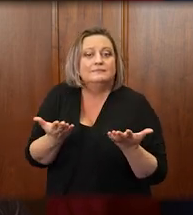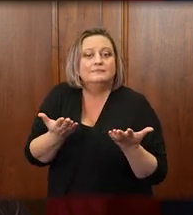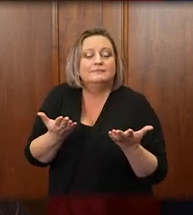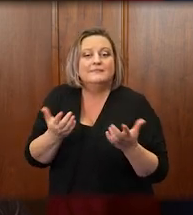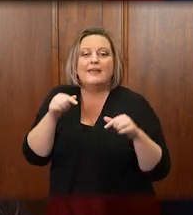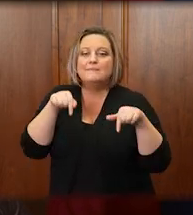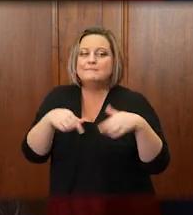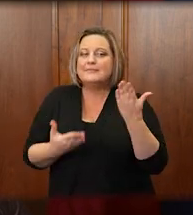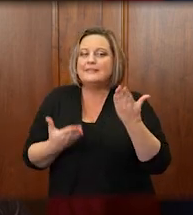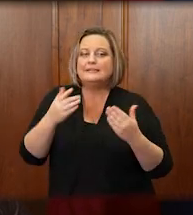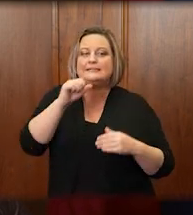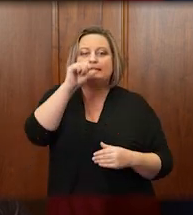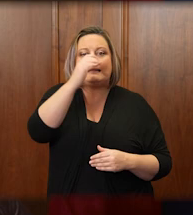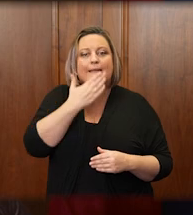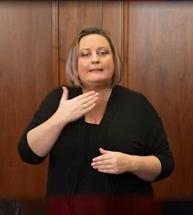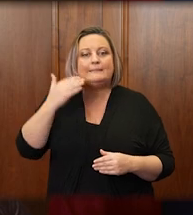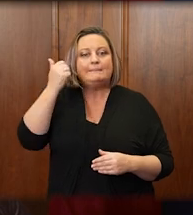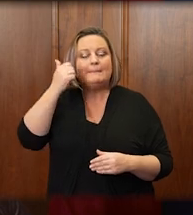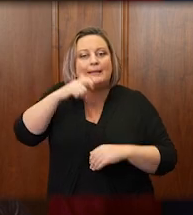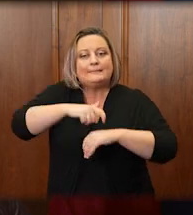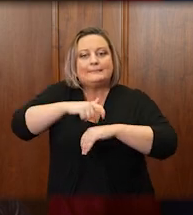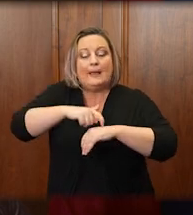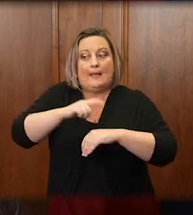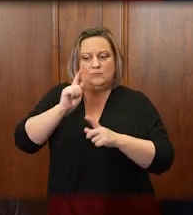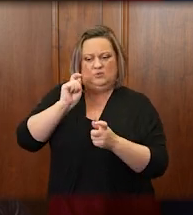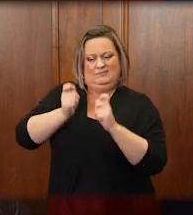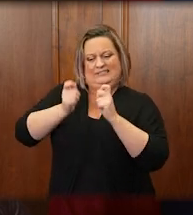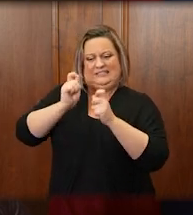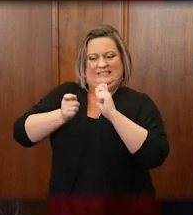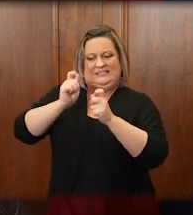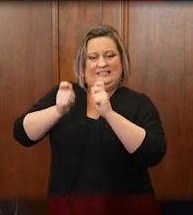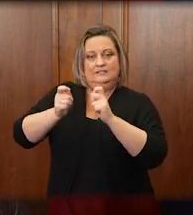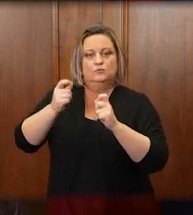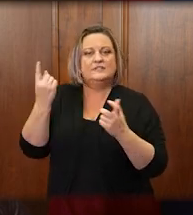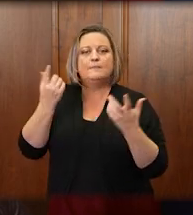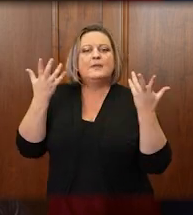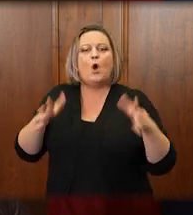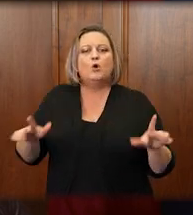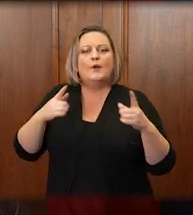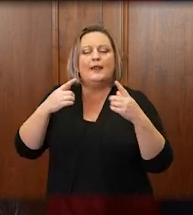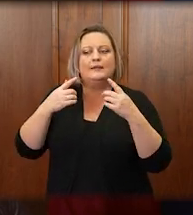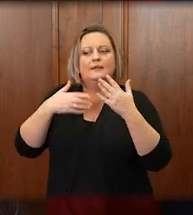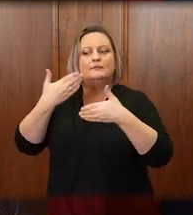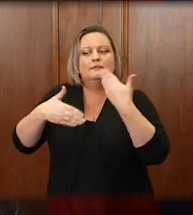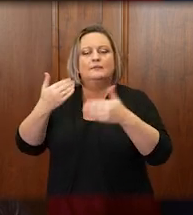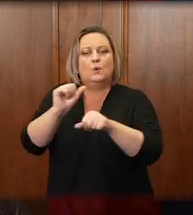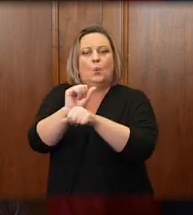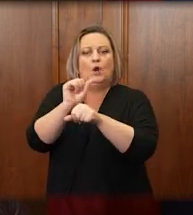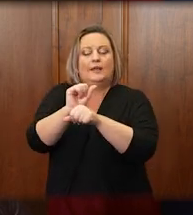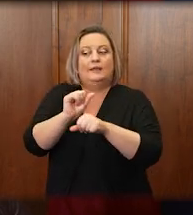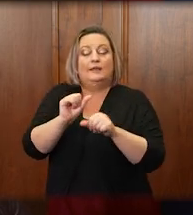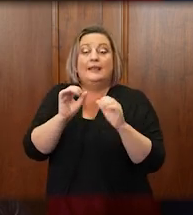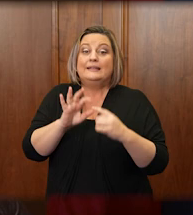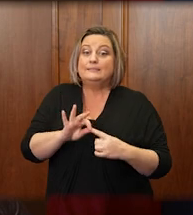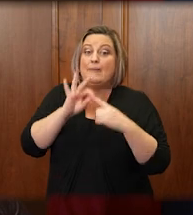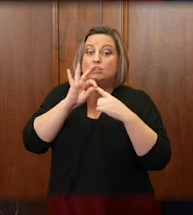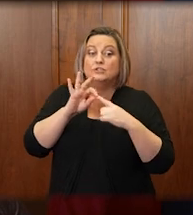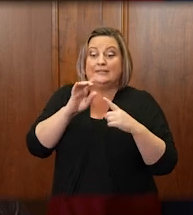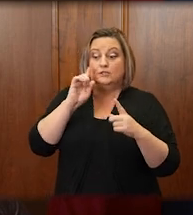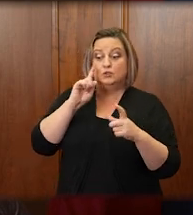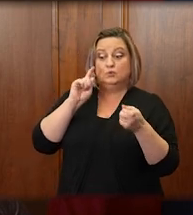to legislatively tinker with something that is working, the without consulting with the people who do the work of the courts.